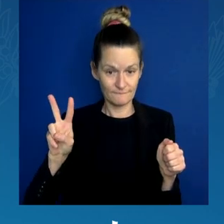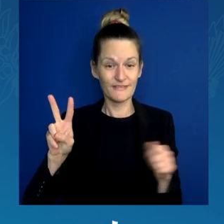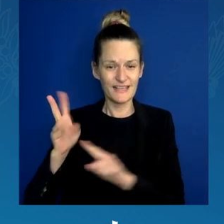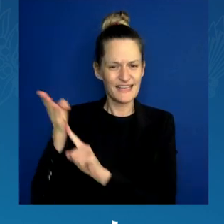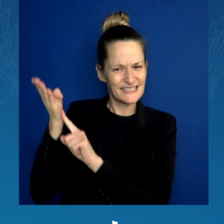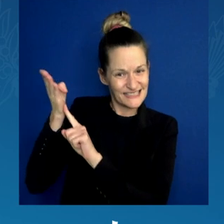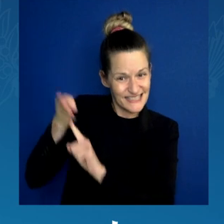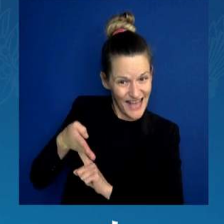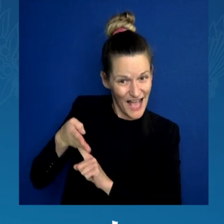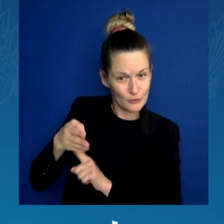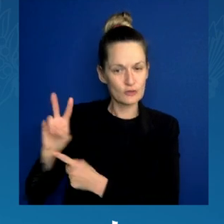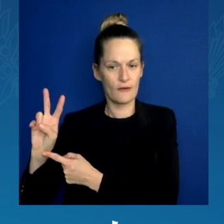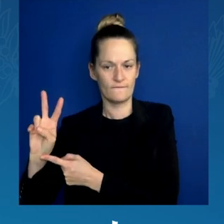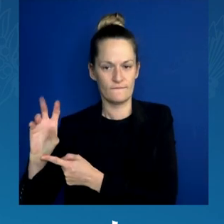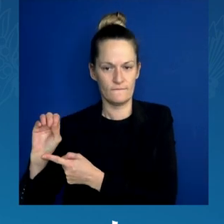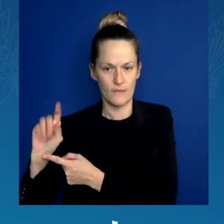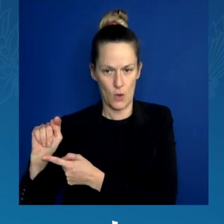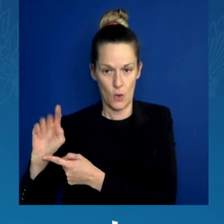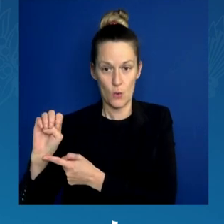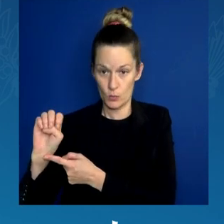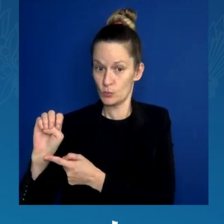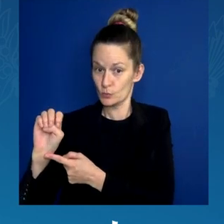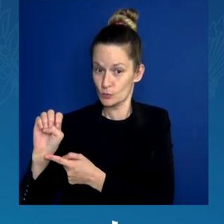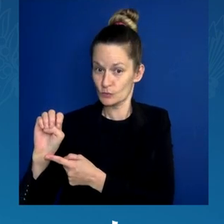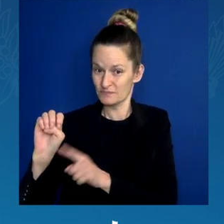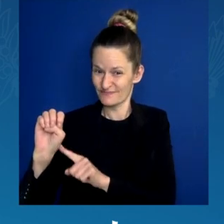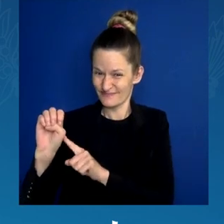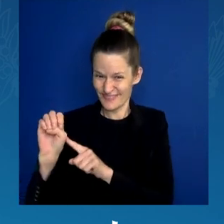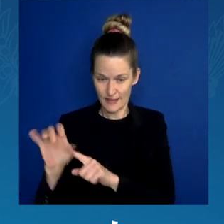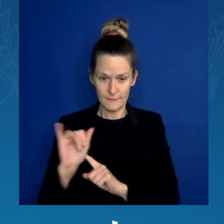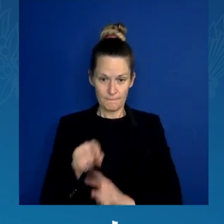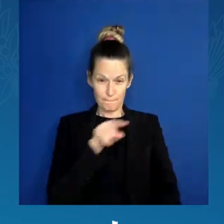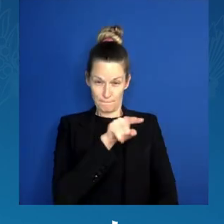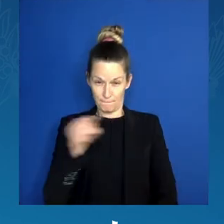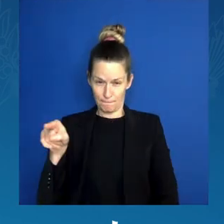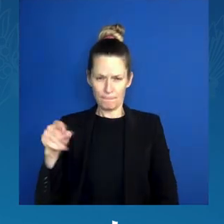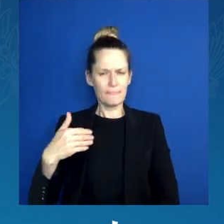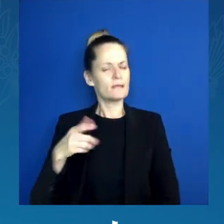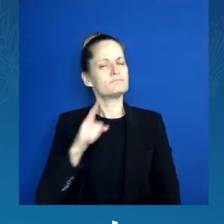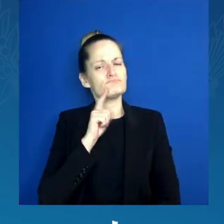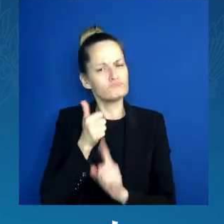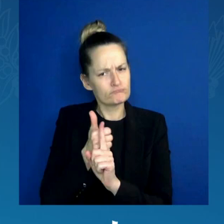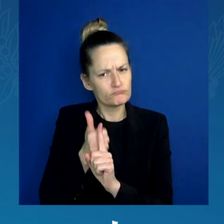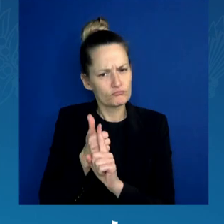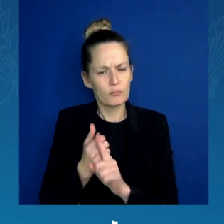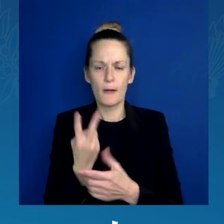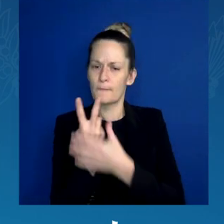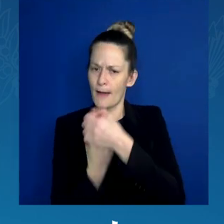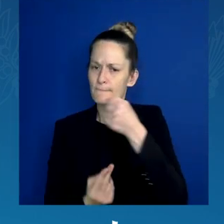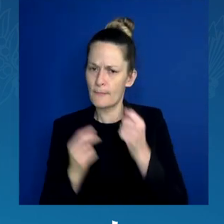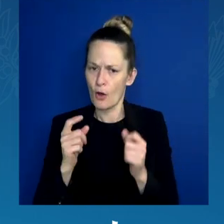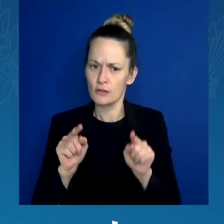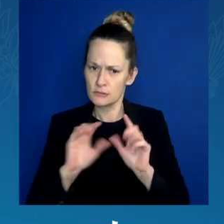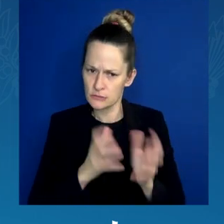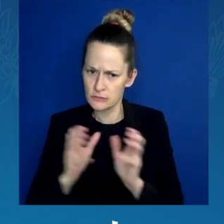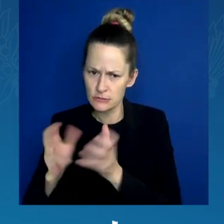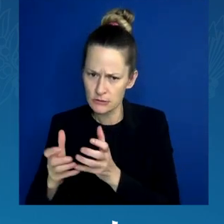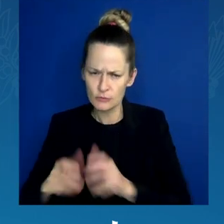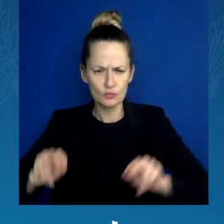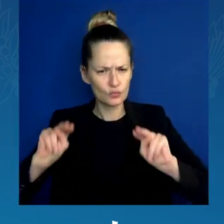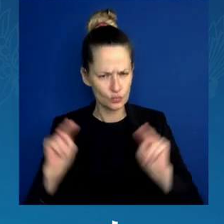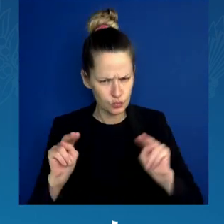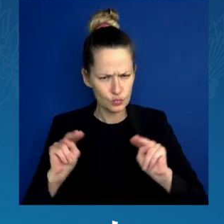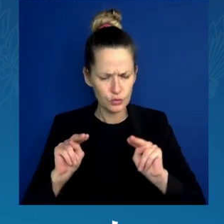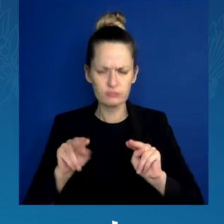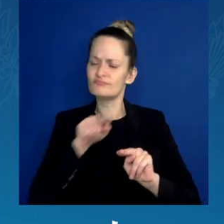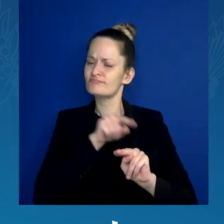and about what your opportunity is. I need you to go to that website. I need you to text it to somebody. I need you to email it to somebody so